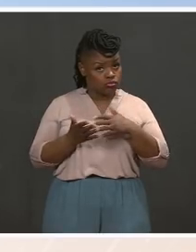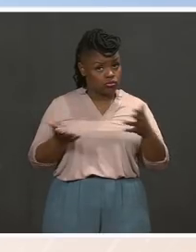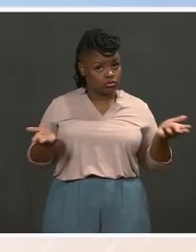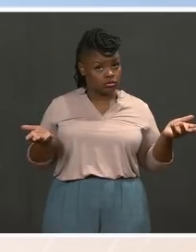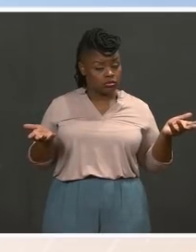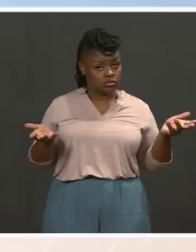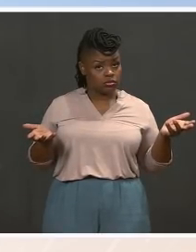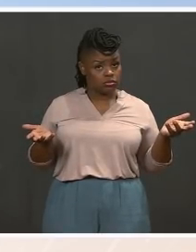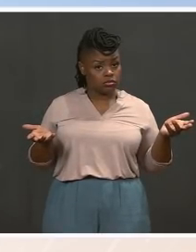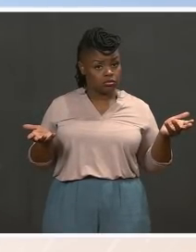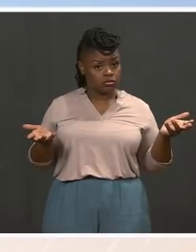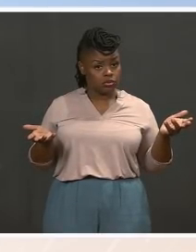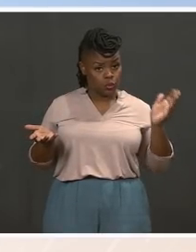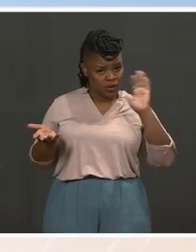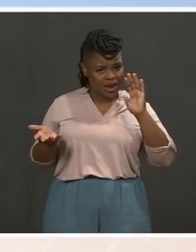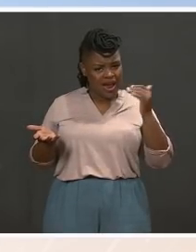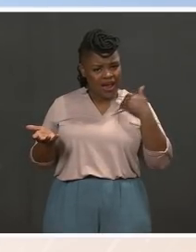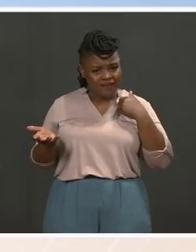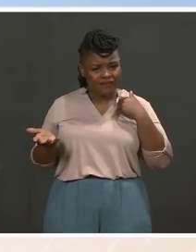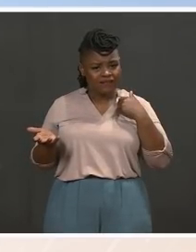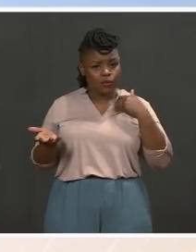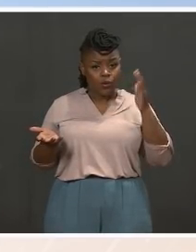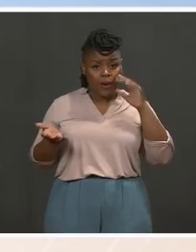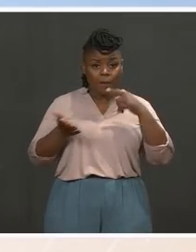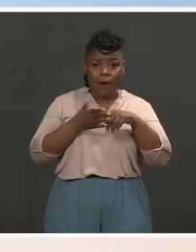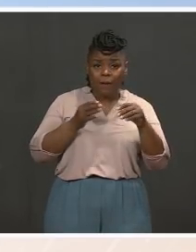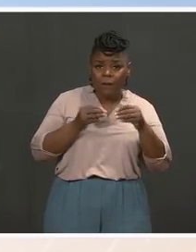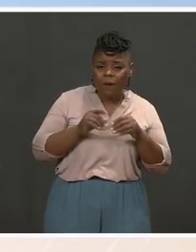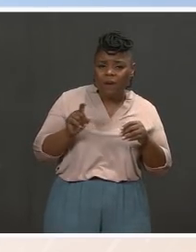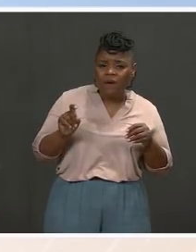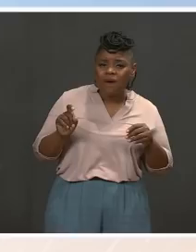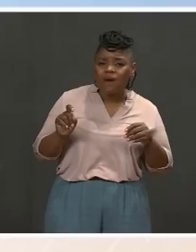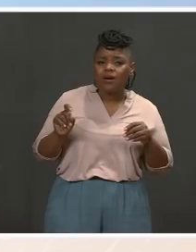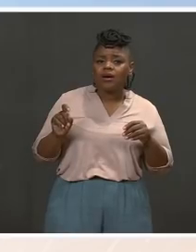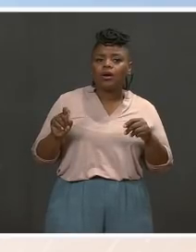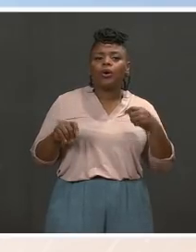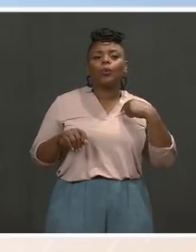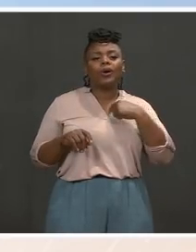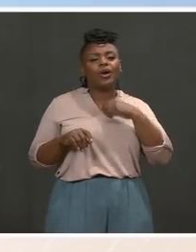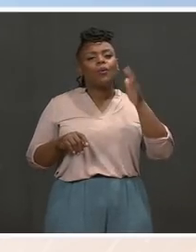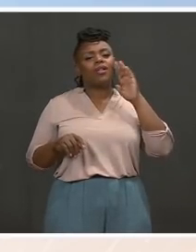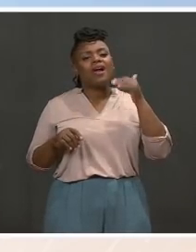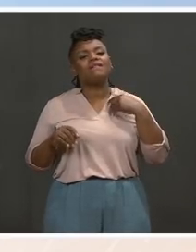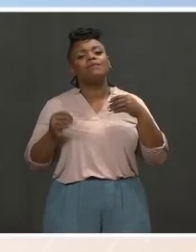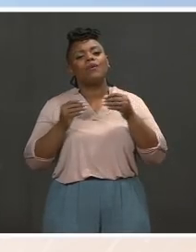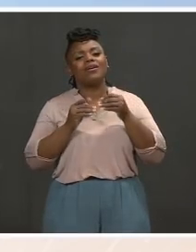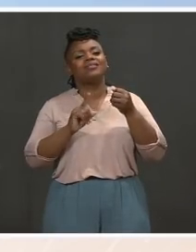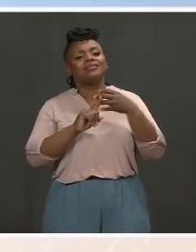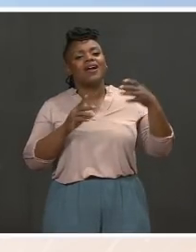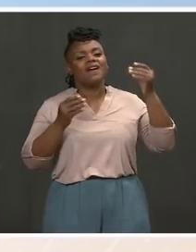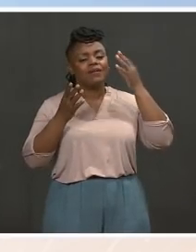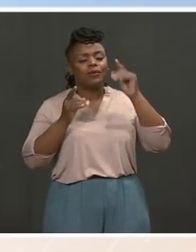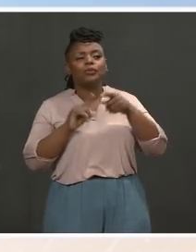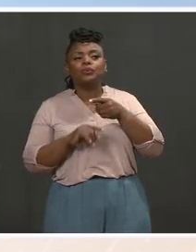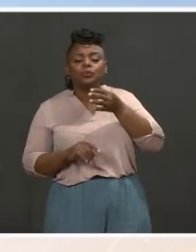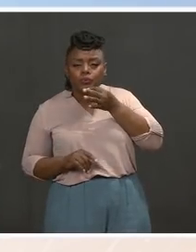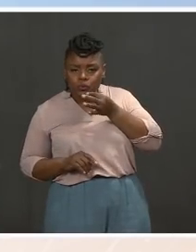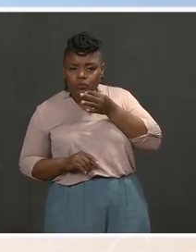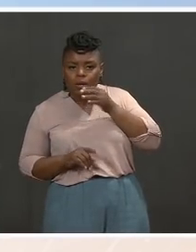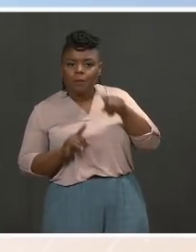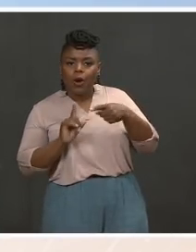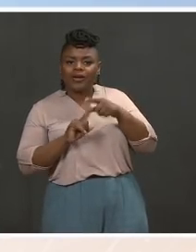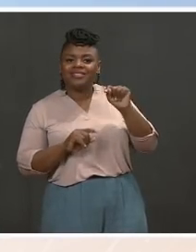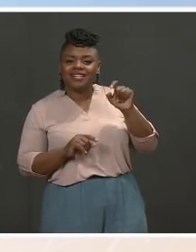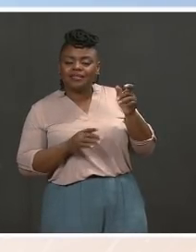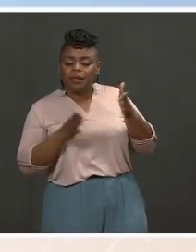same rate? MS. think we'll have more to say when we actually roll out a tax proposal, which we have not done yet. So this is a commitment he made on the campaign trail, which he's committed to